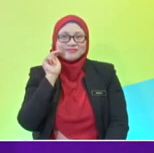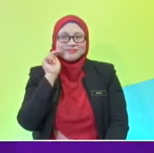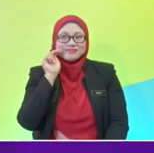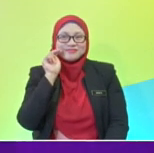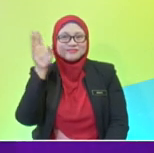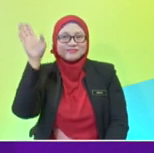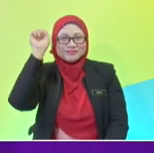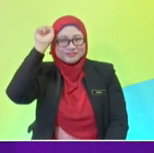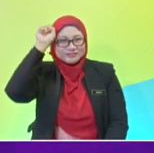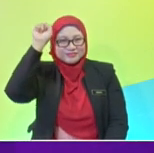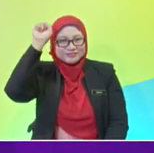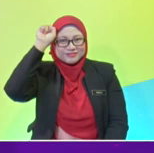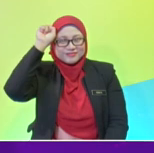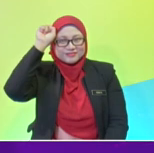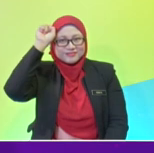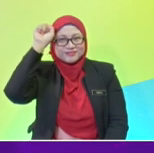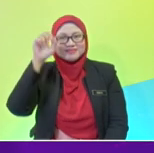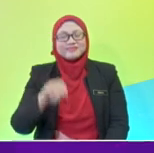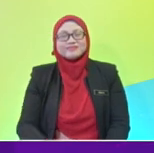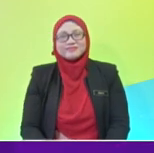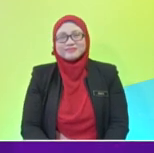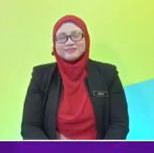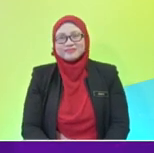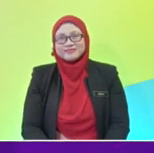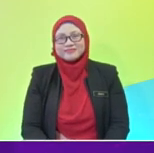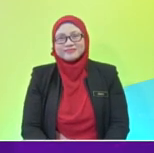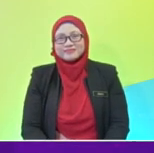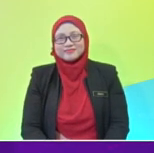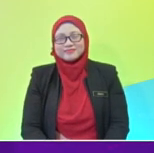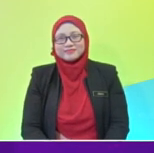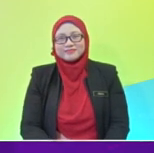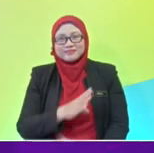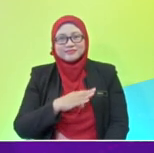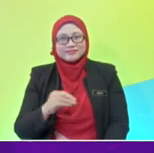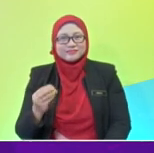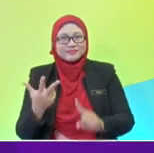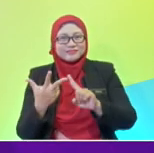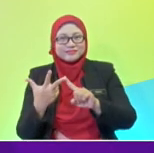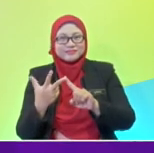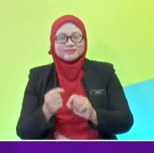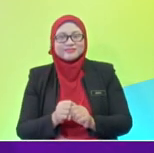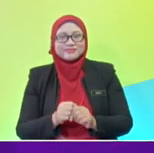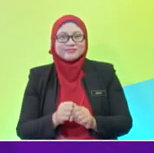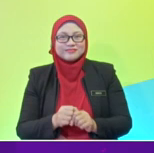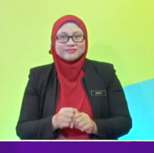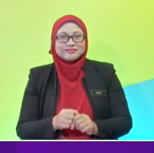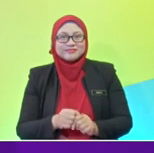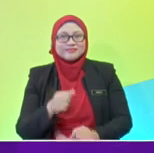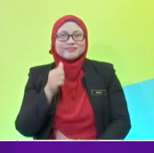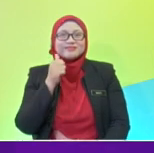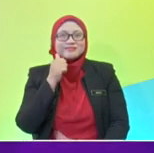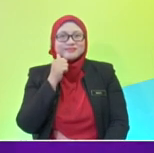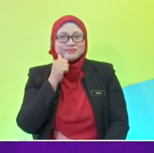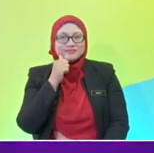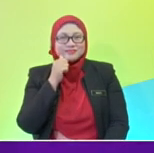Hello. Shafiq. Hi, Shafiq. Close to my name there. Yeah. And we have two girls from the Pearl of Orient. We